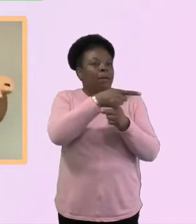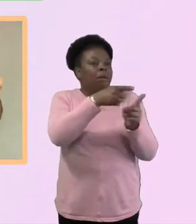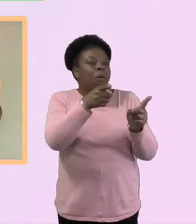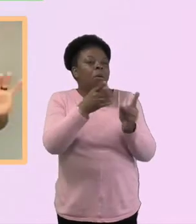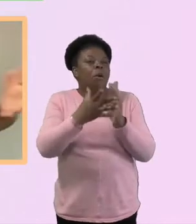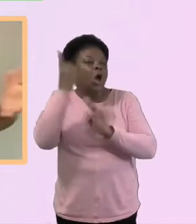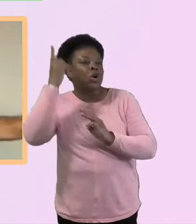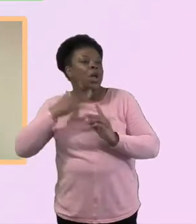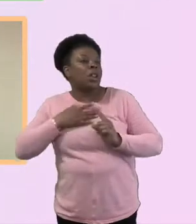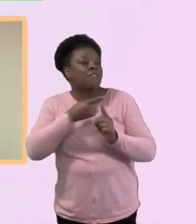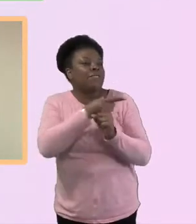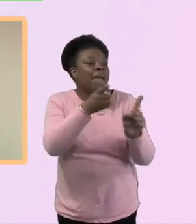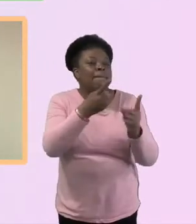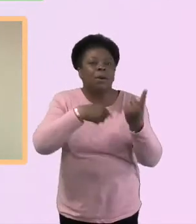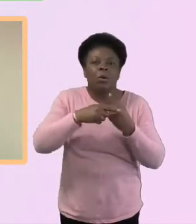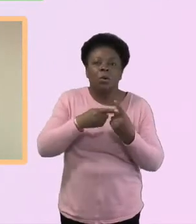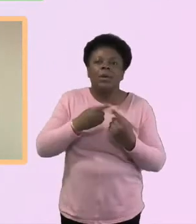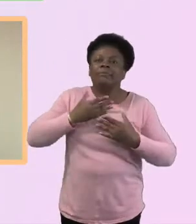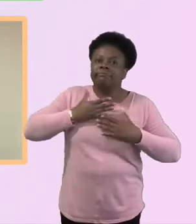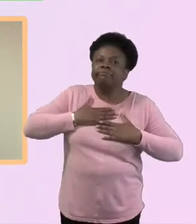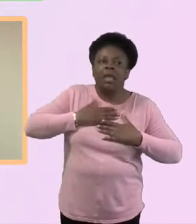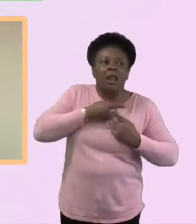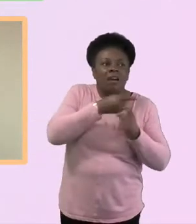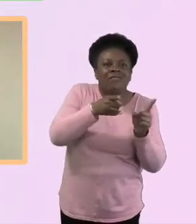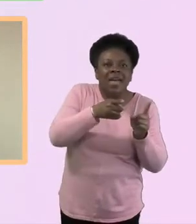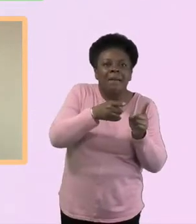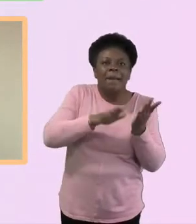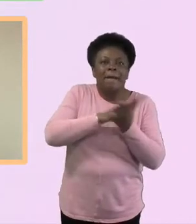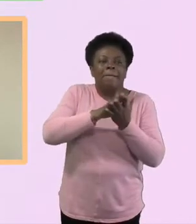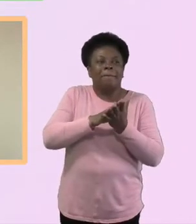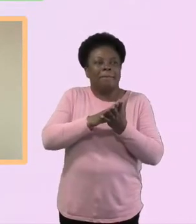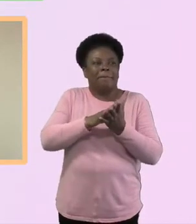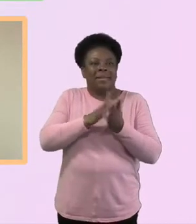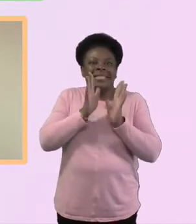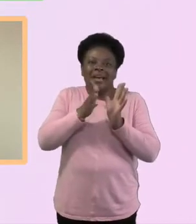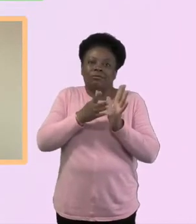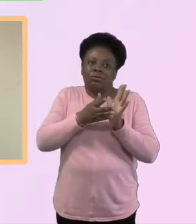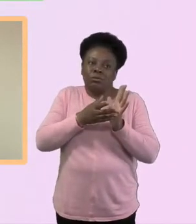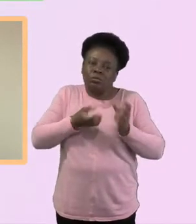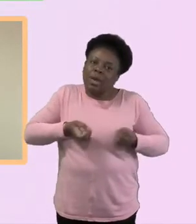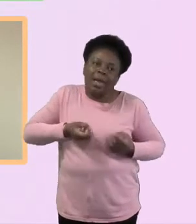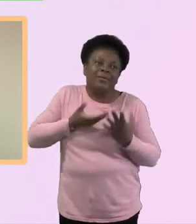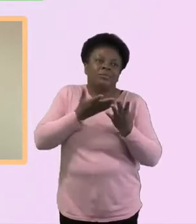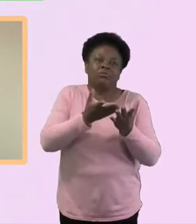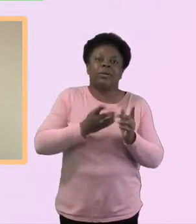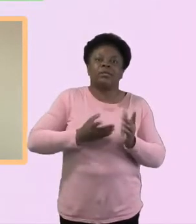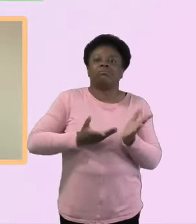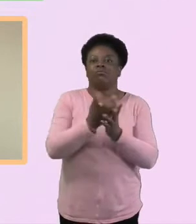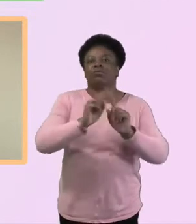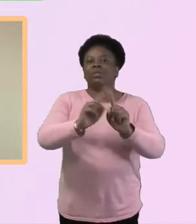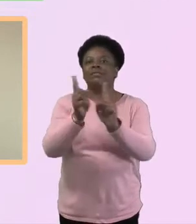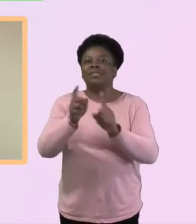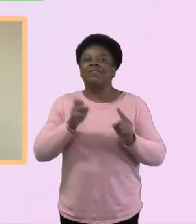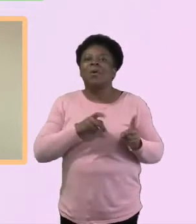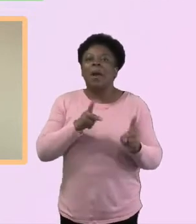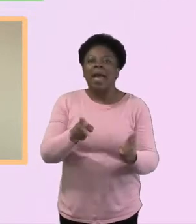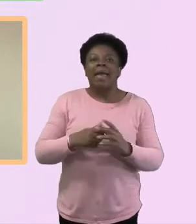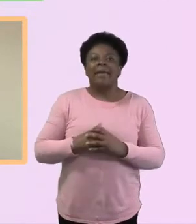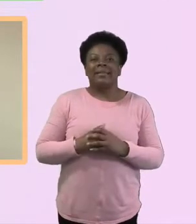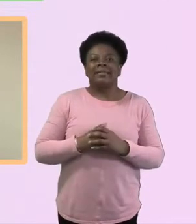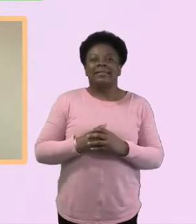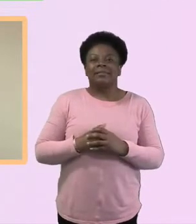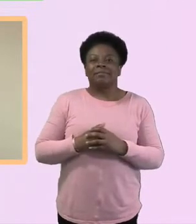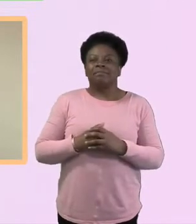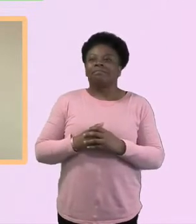love as well, and thinking about how to do things differently to, to share that love with them. Yeah. A phrase that Rita used that I love,